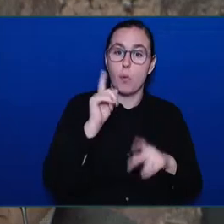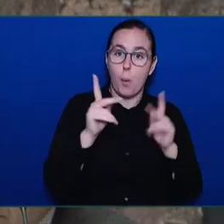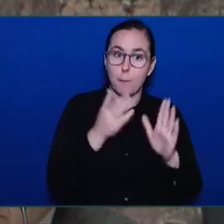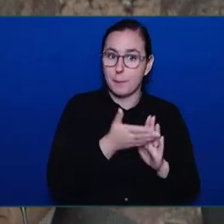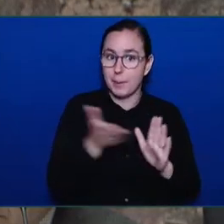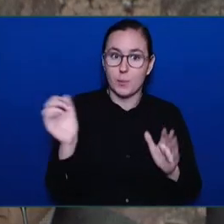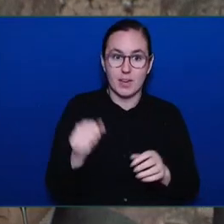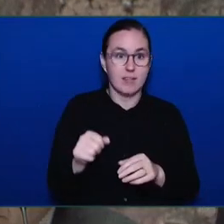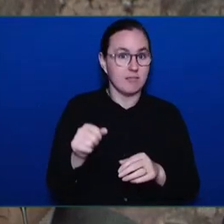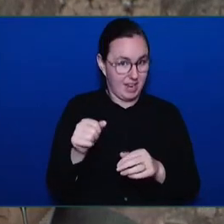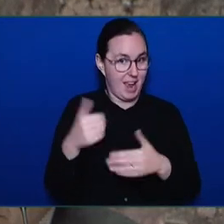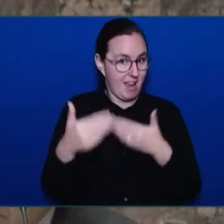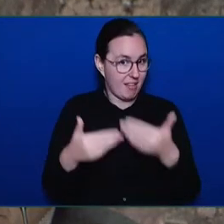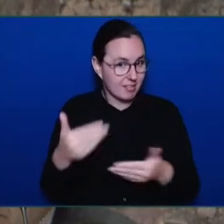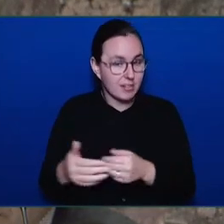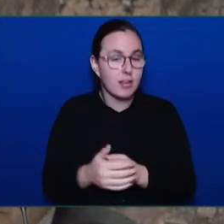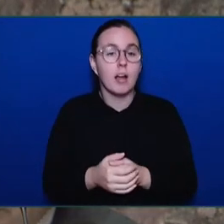supporting people, Mr. Speaker. very much. Thank you very much.